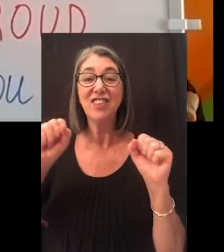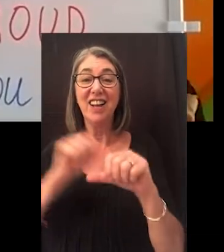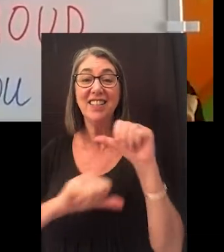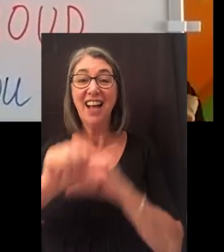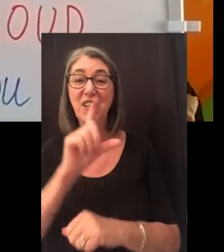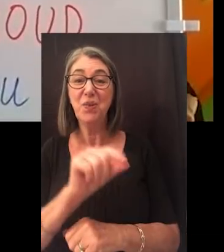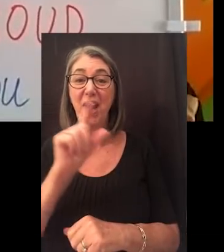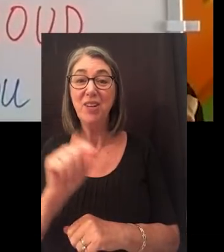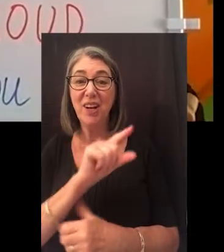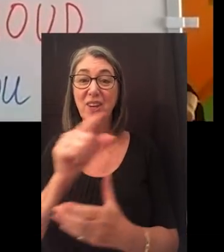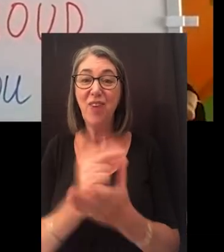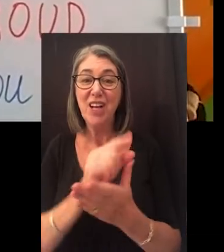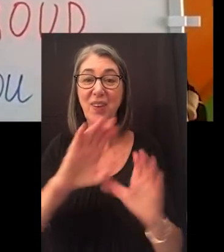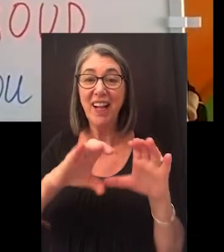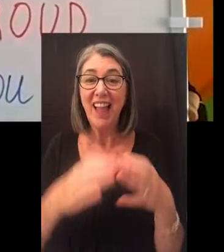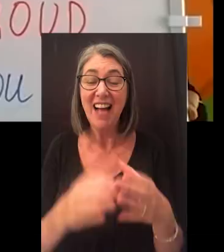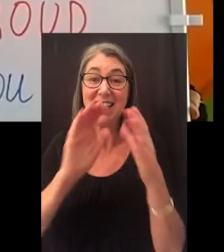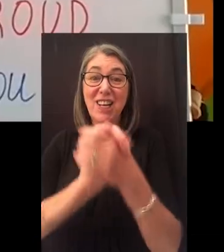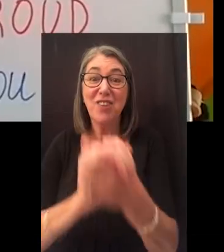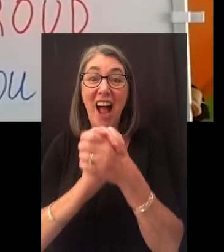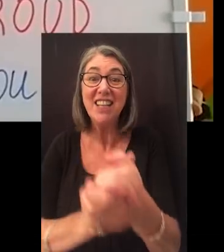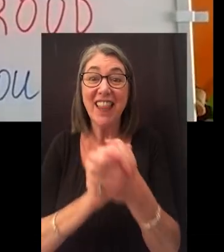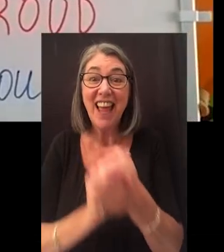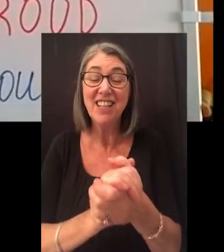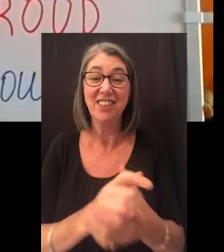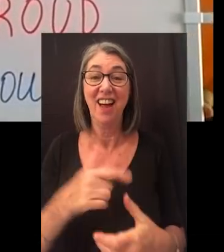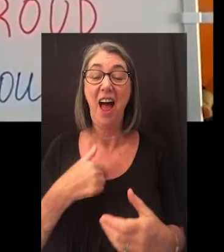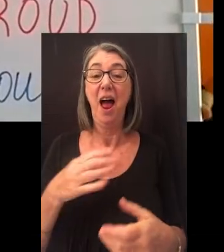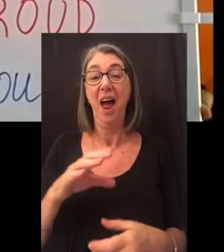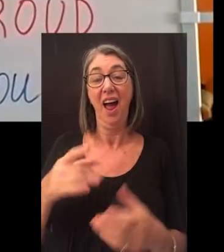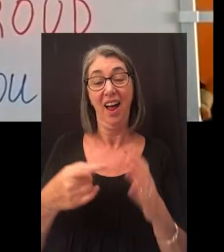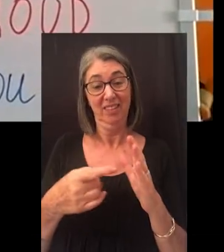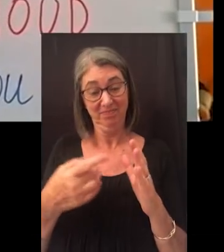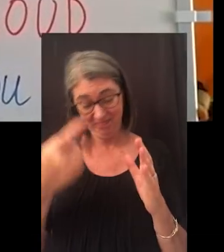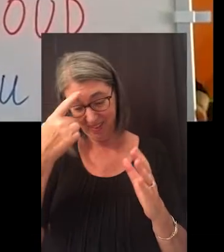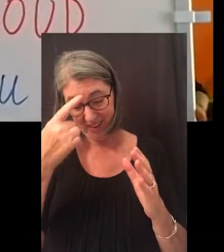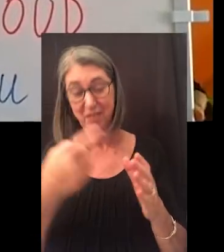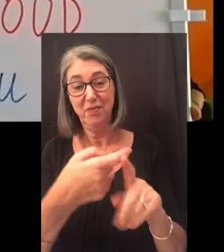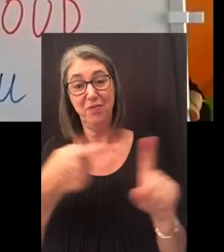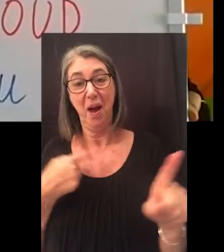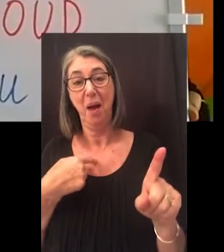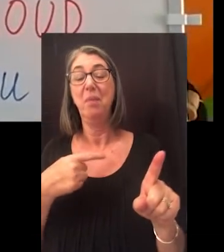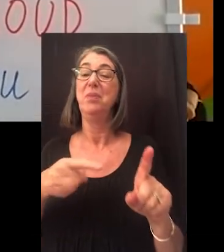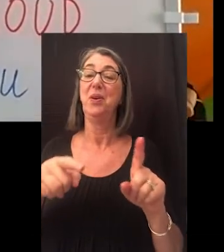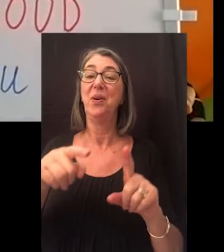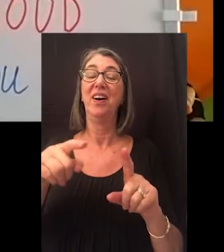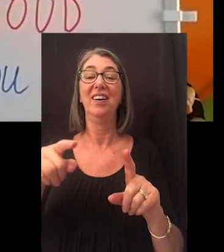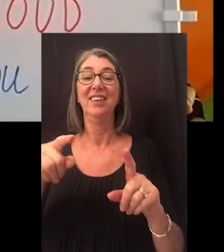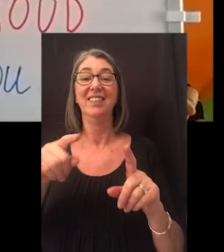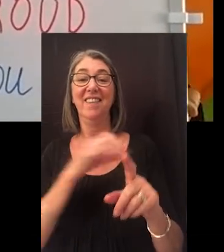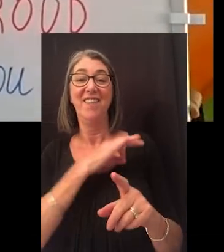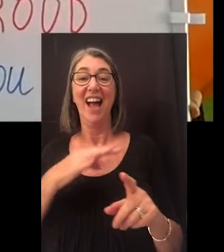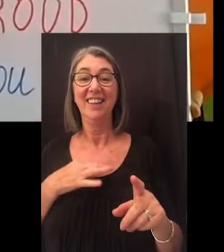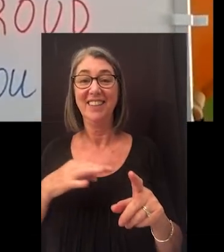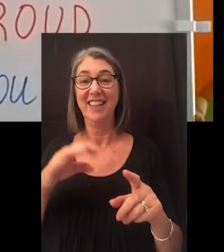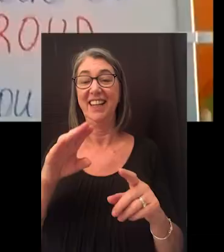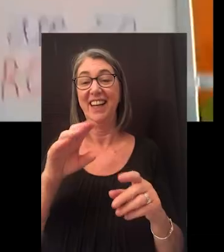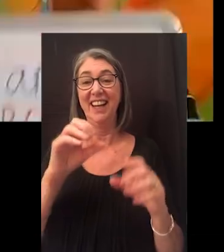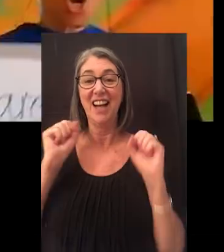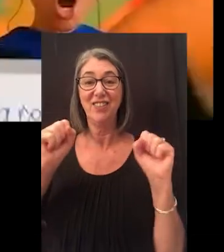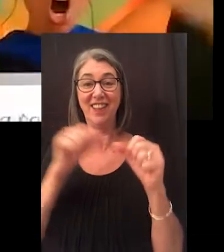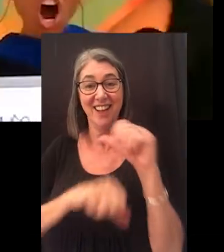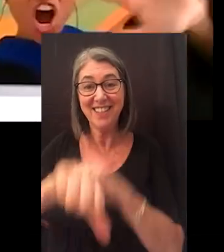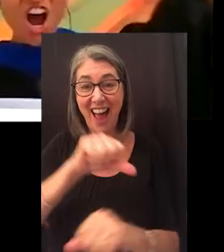Congratulations. Hey, exercise science 2020 graduating class. Congratulations on behalf of your faculty in exercise science. Woo!